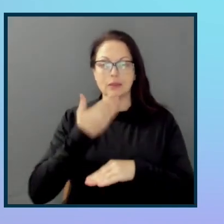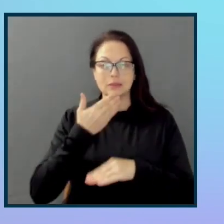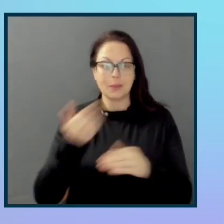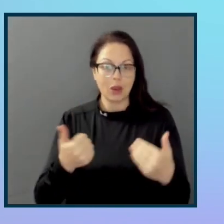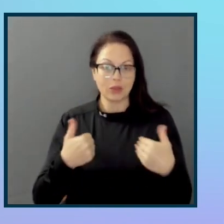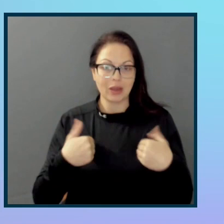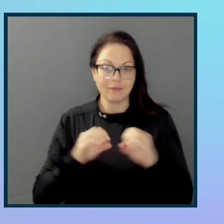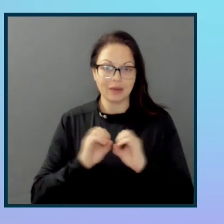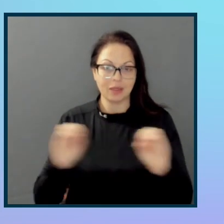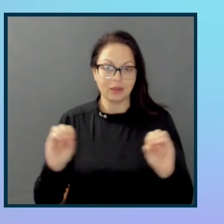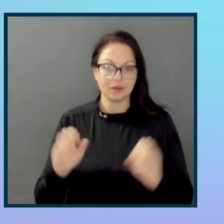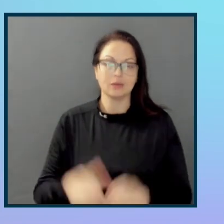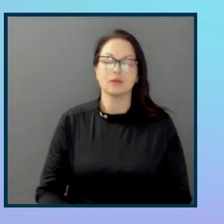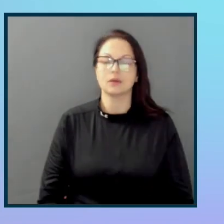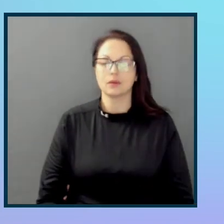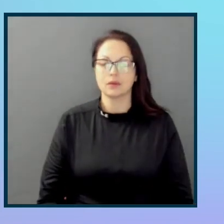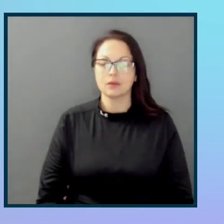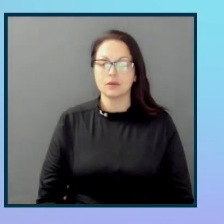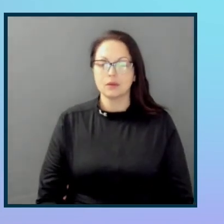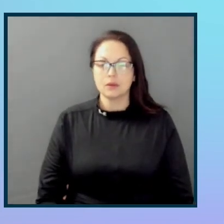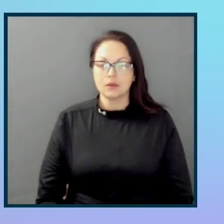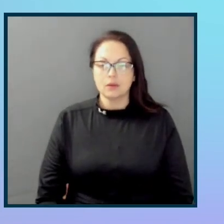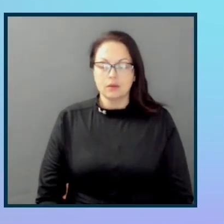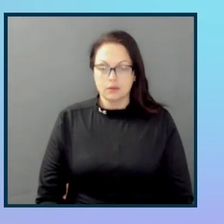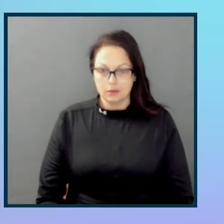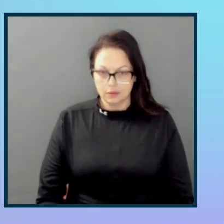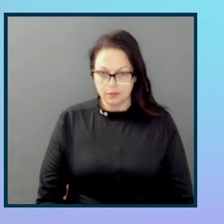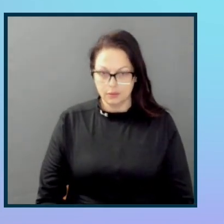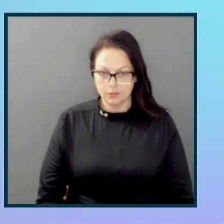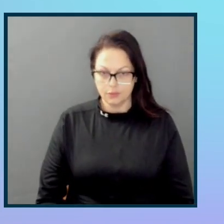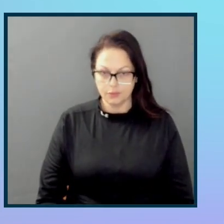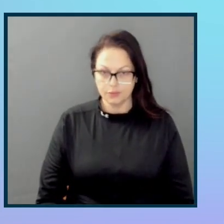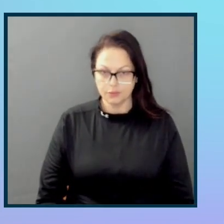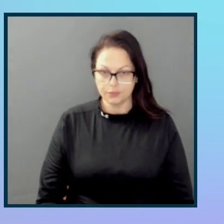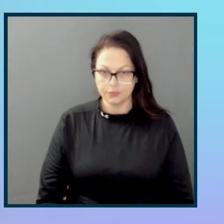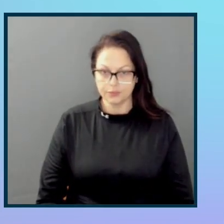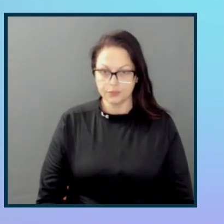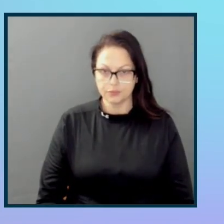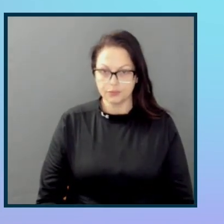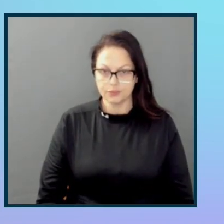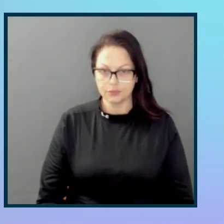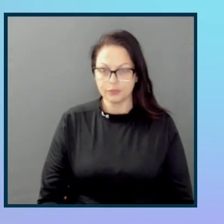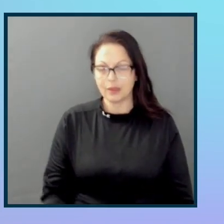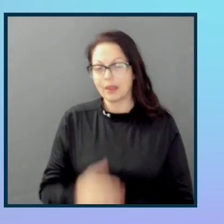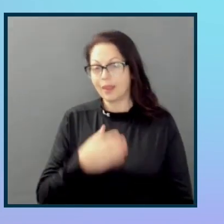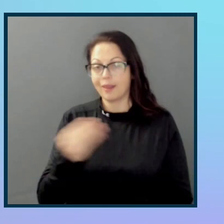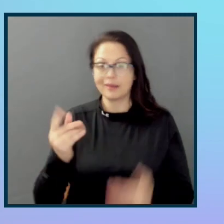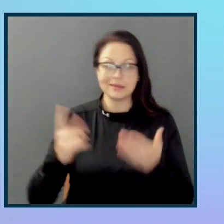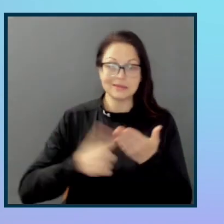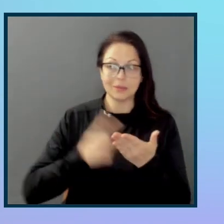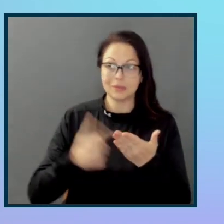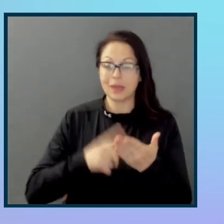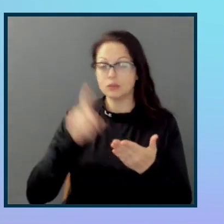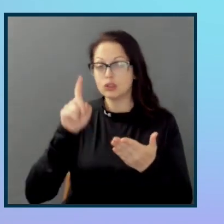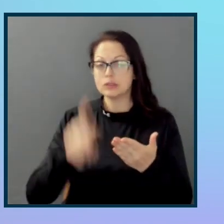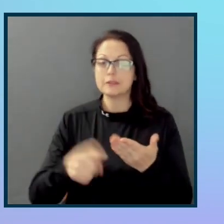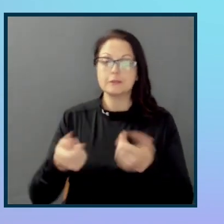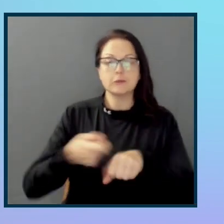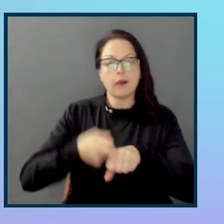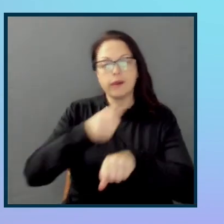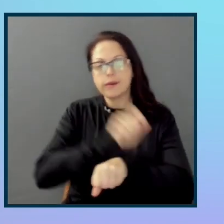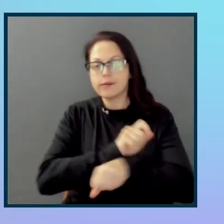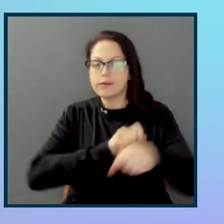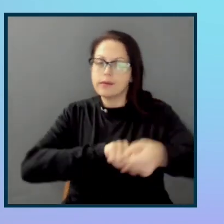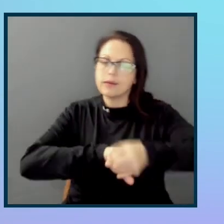It's certainly the kind of environment where you just sort of have to trust yourself a little bit and go with it. You know,